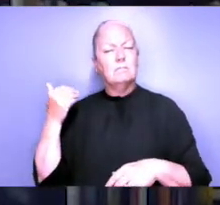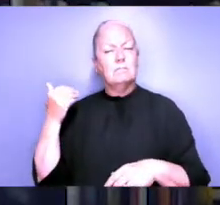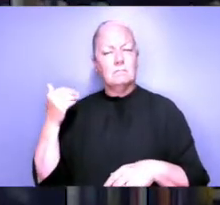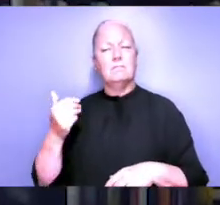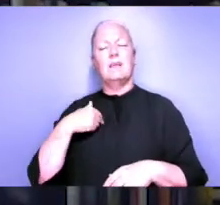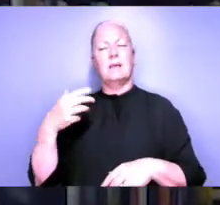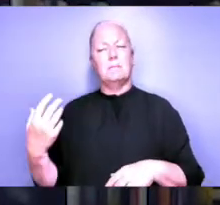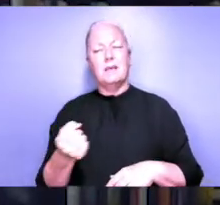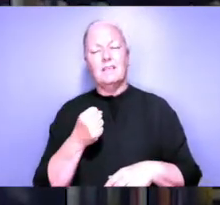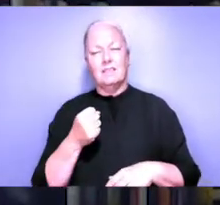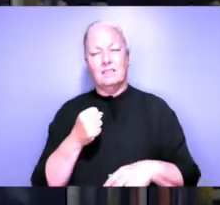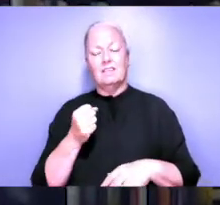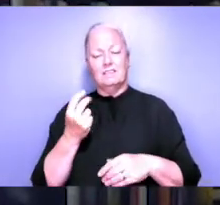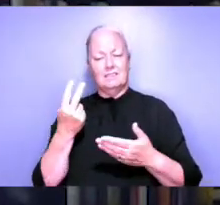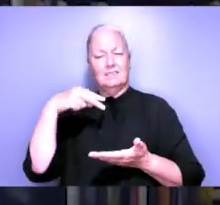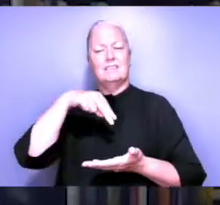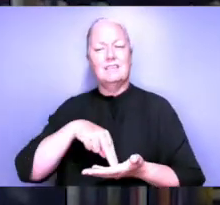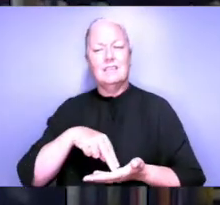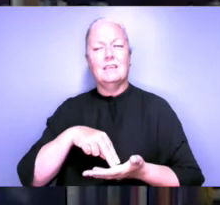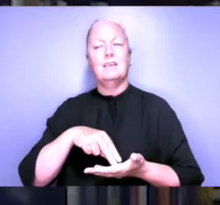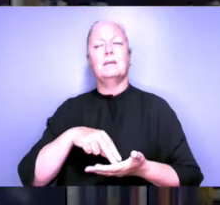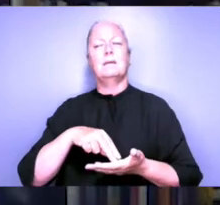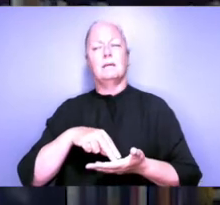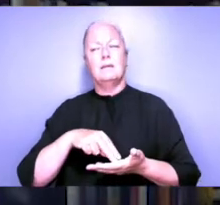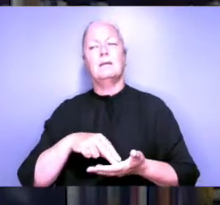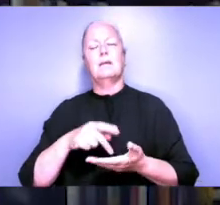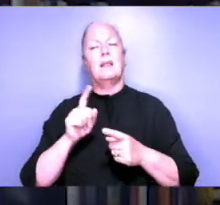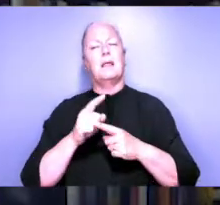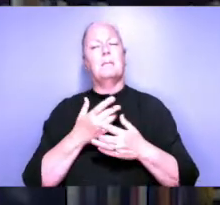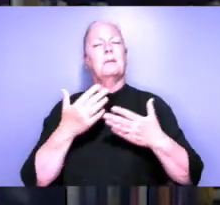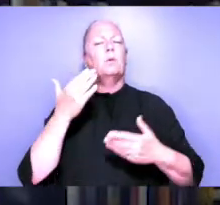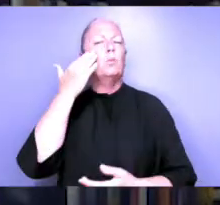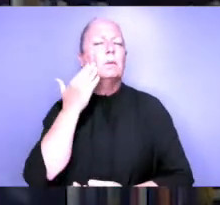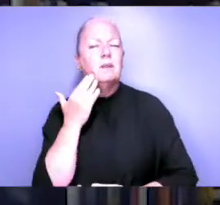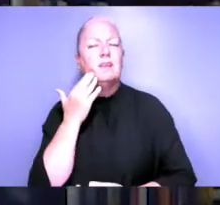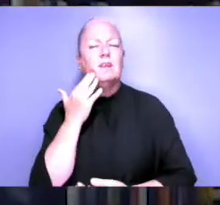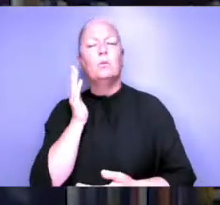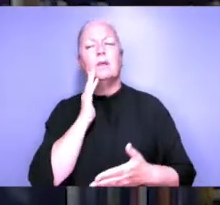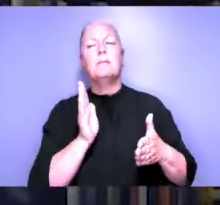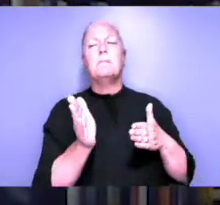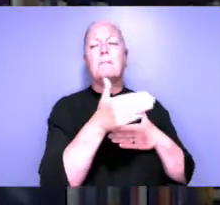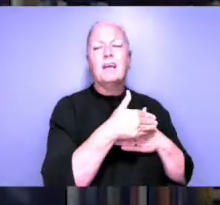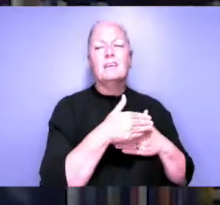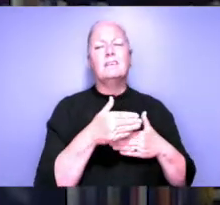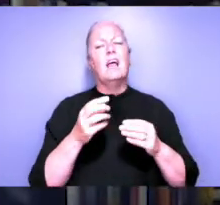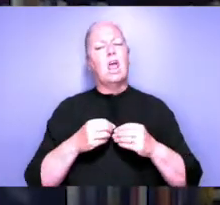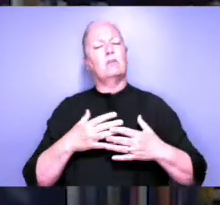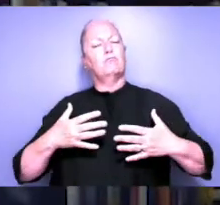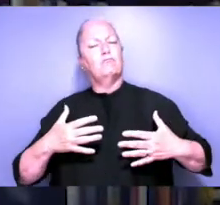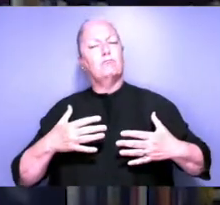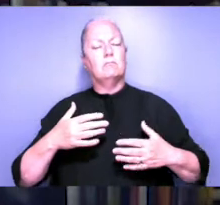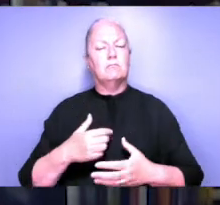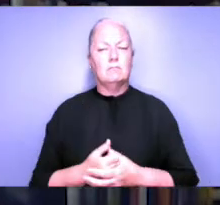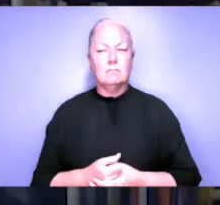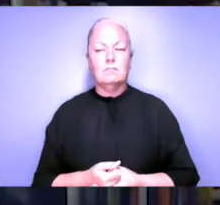stand in a black slip, a big woman. I always had tackle powder backstage. So my thighs would move easily onto the